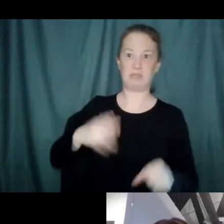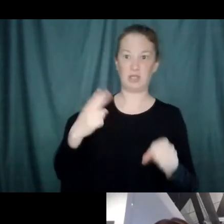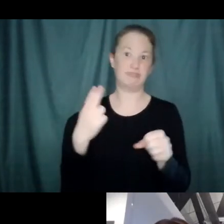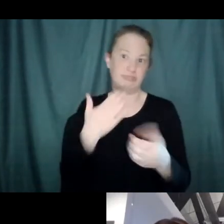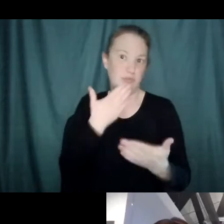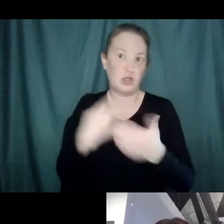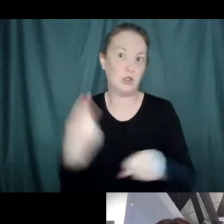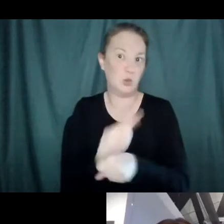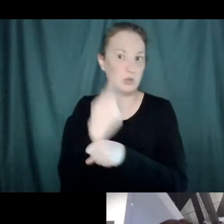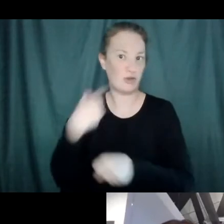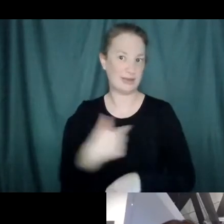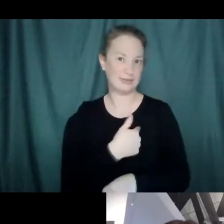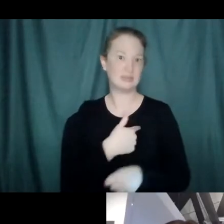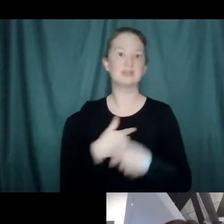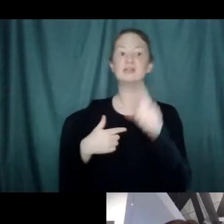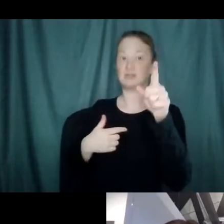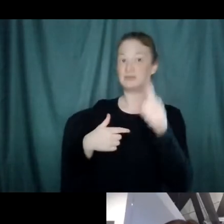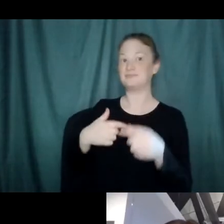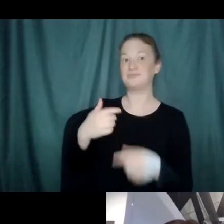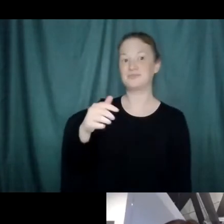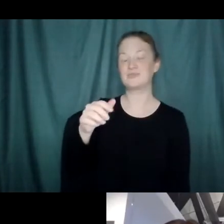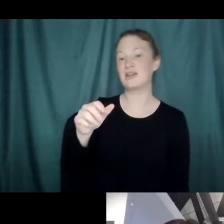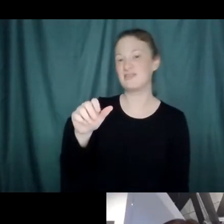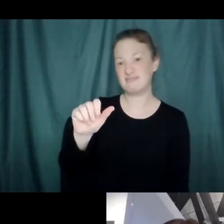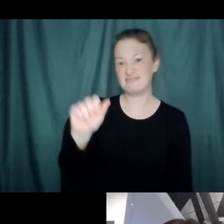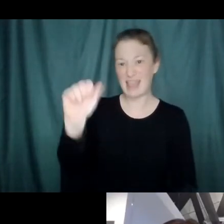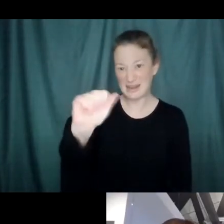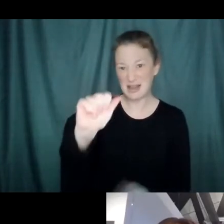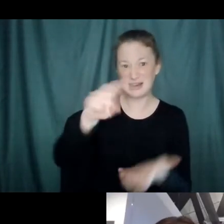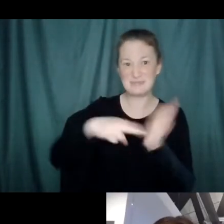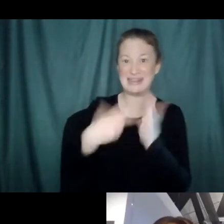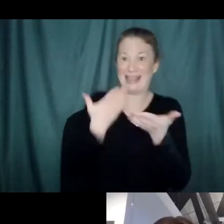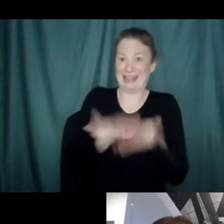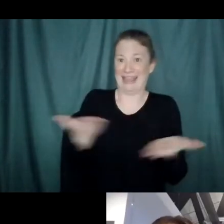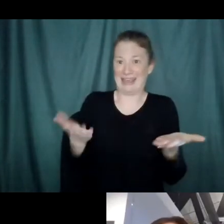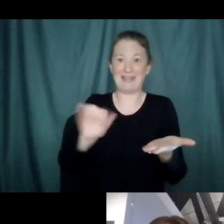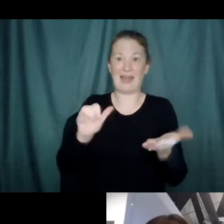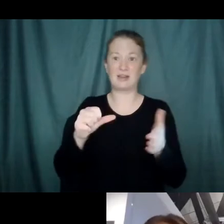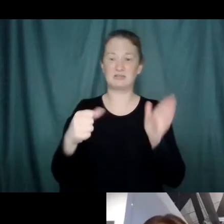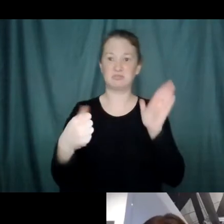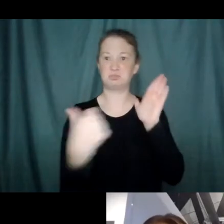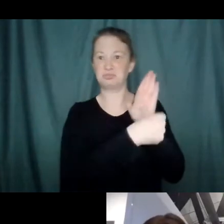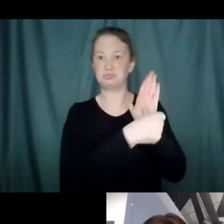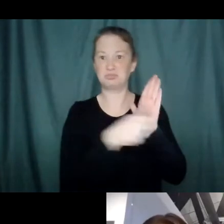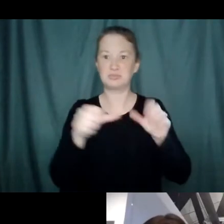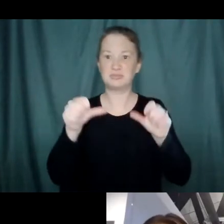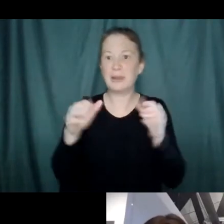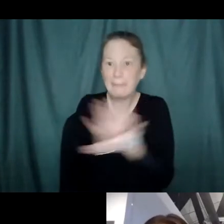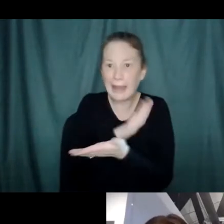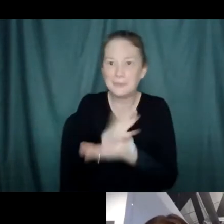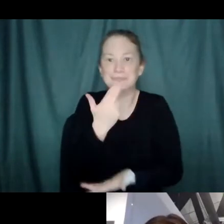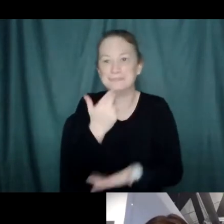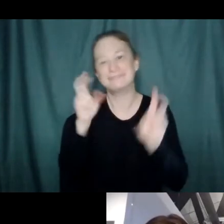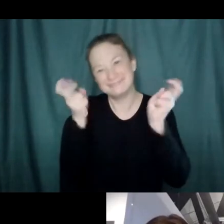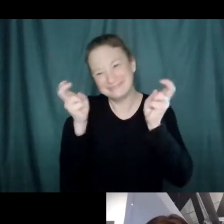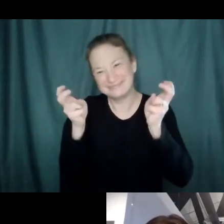Yeah, effectively antibodies in your system, it's just, this is a thing that it's like a post-it note that sticks to all the various stuff floating around